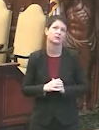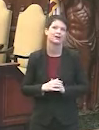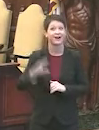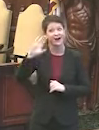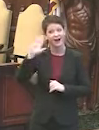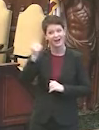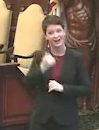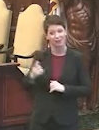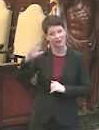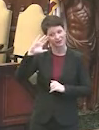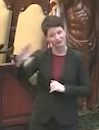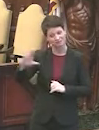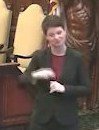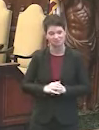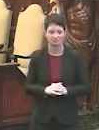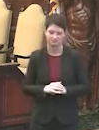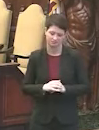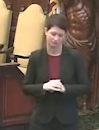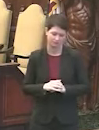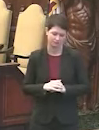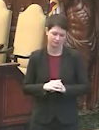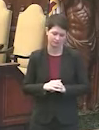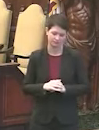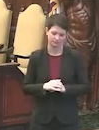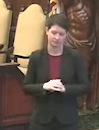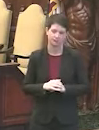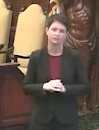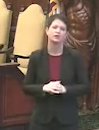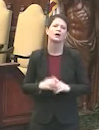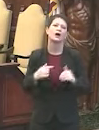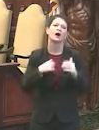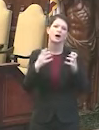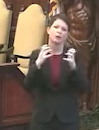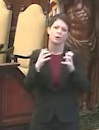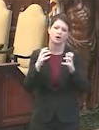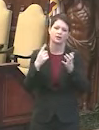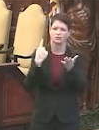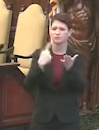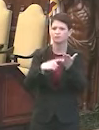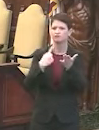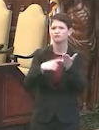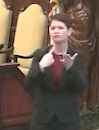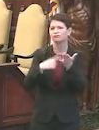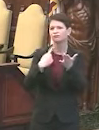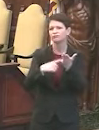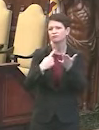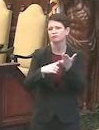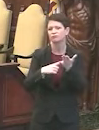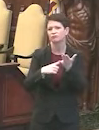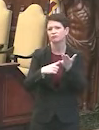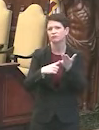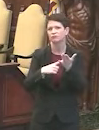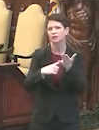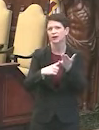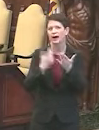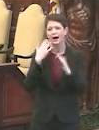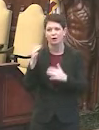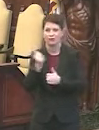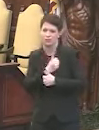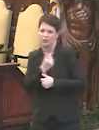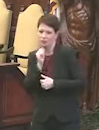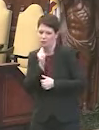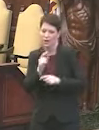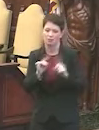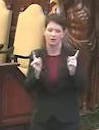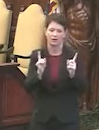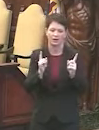Hi, everyone. Um, so again, I wanted to touch base and I know this is, I don't know if you're going to love it or not, but